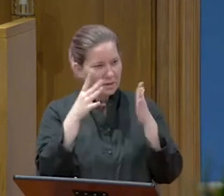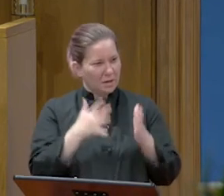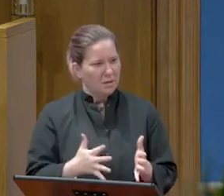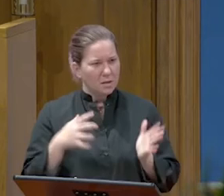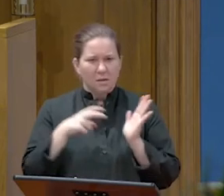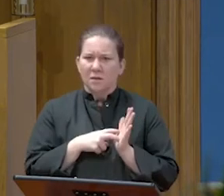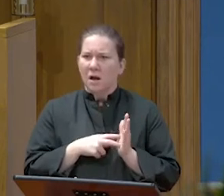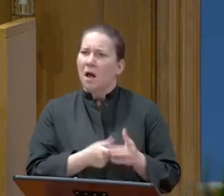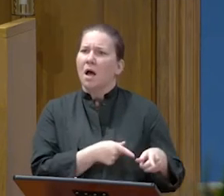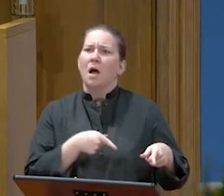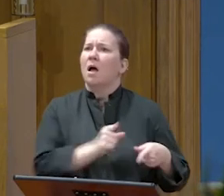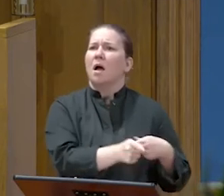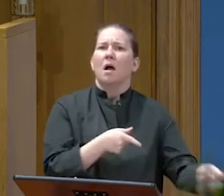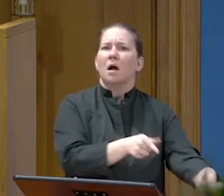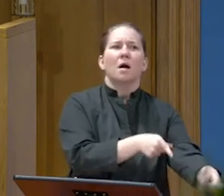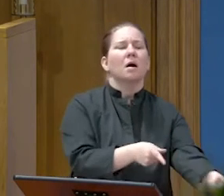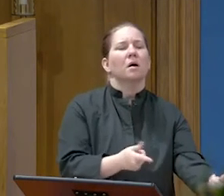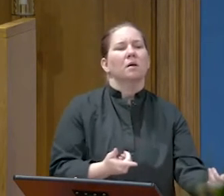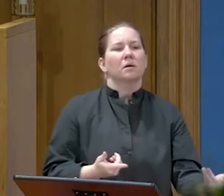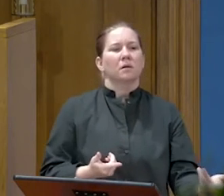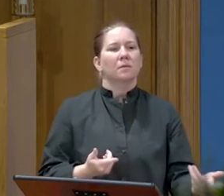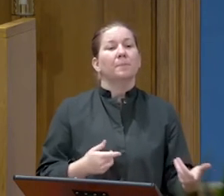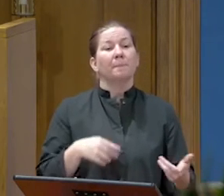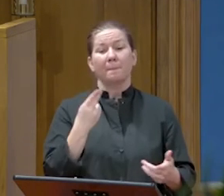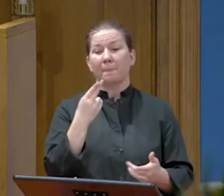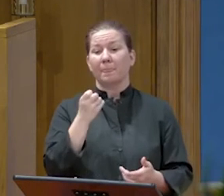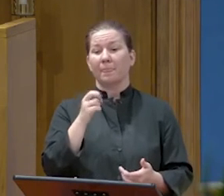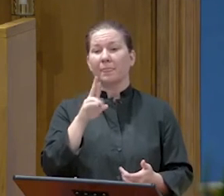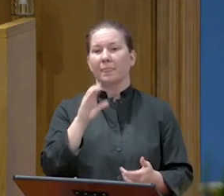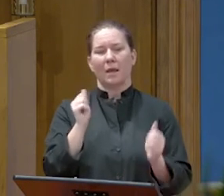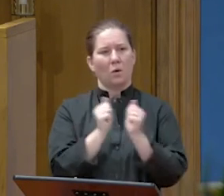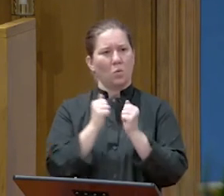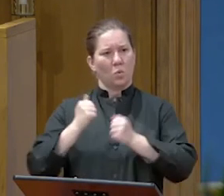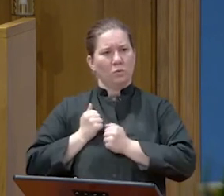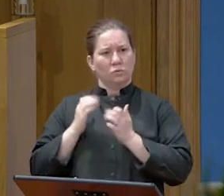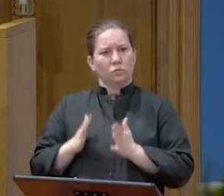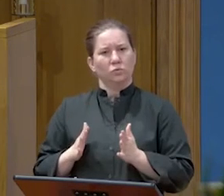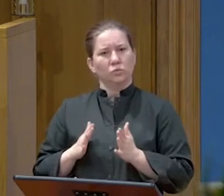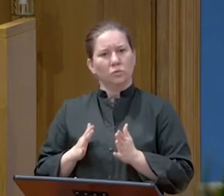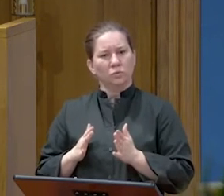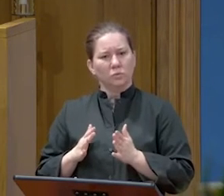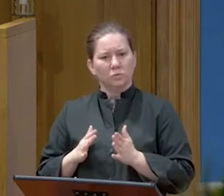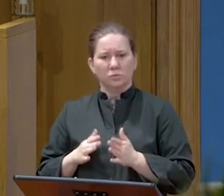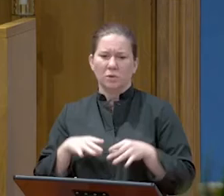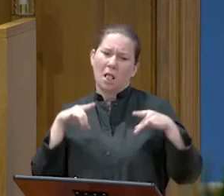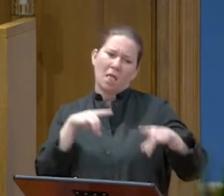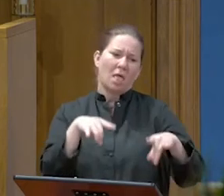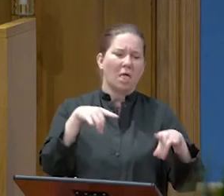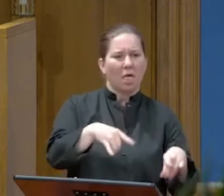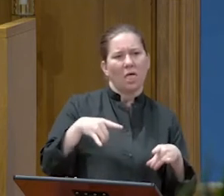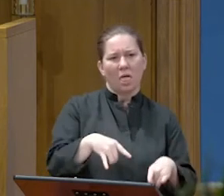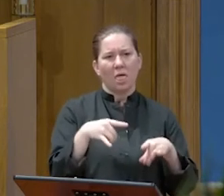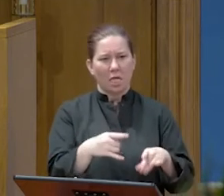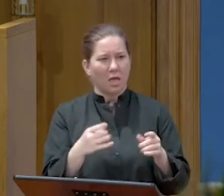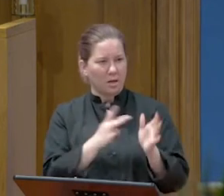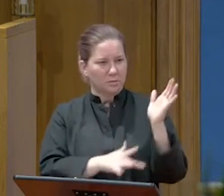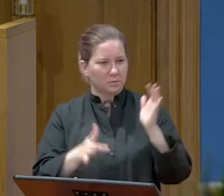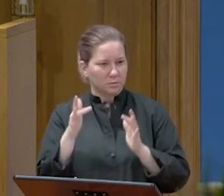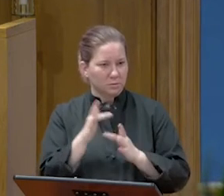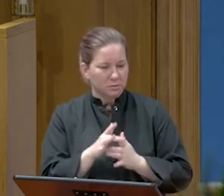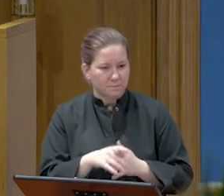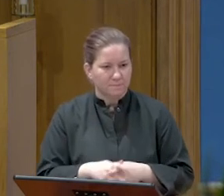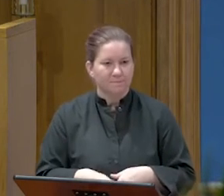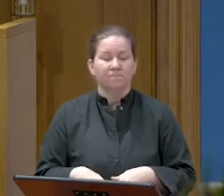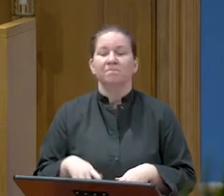vehemently accusing him. Even Herod, with his soldiers, treated him with contempt and mocked him. Then he put an